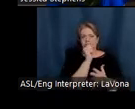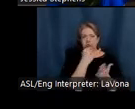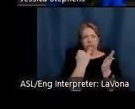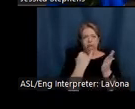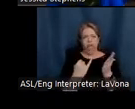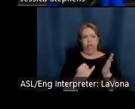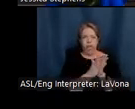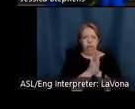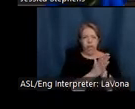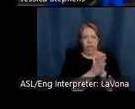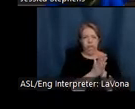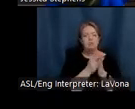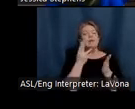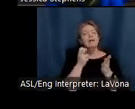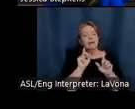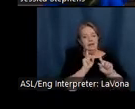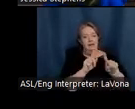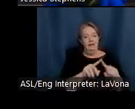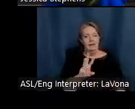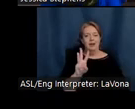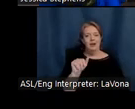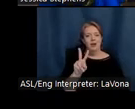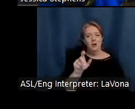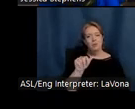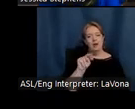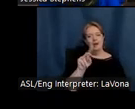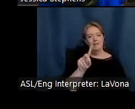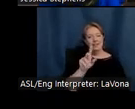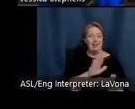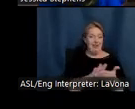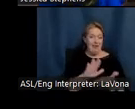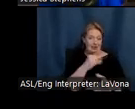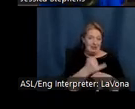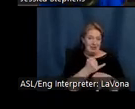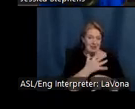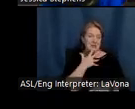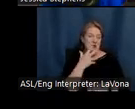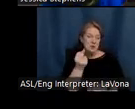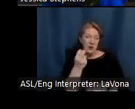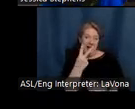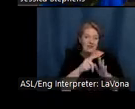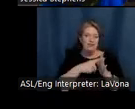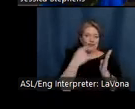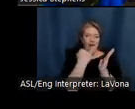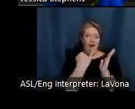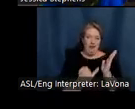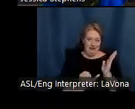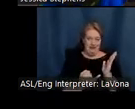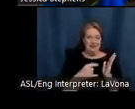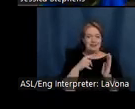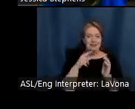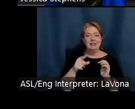art training at the Waveland Collegiate Institute at 12 years old, and he began teaching those drawing